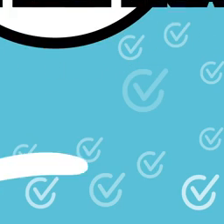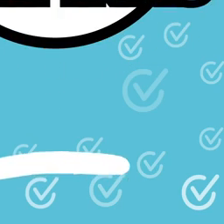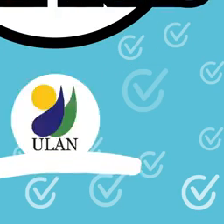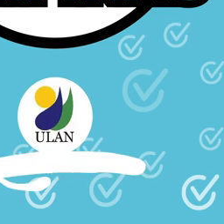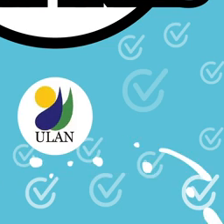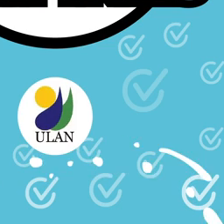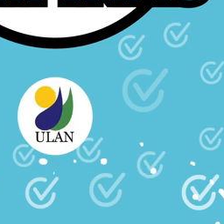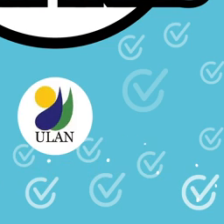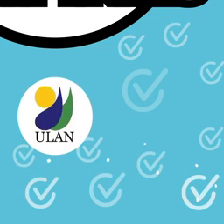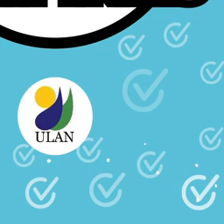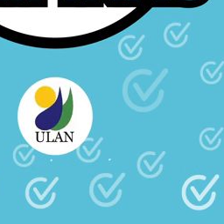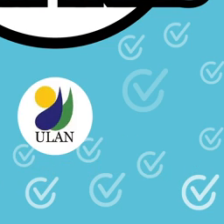Vote safe, Pilipinas! . . . . back.